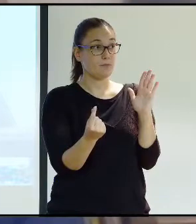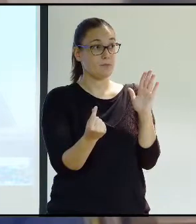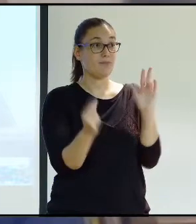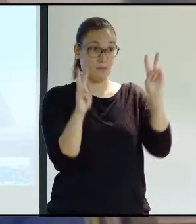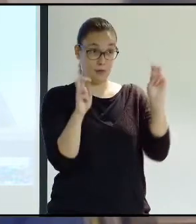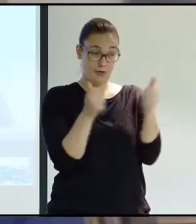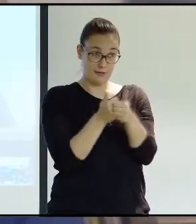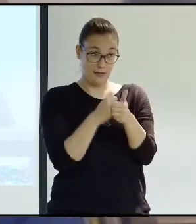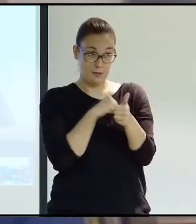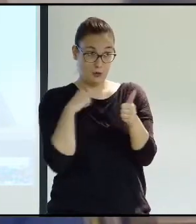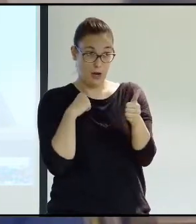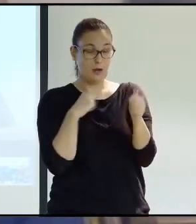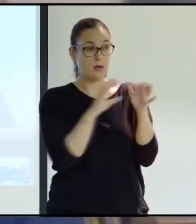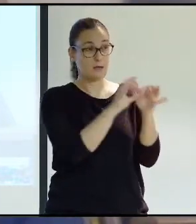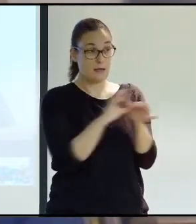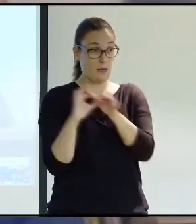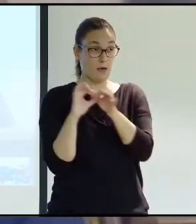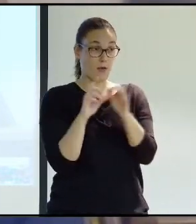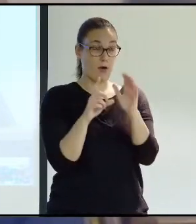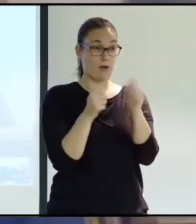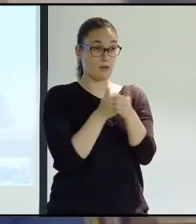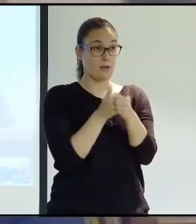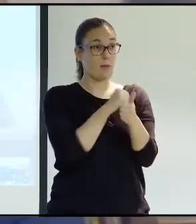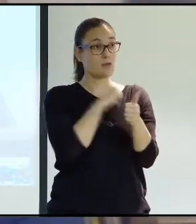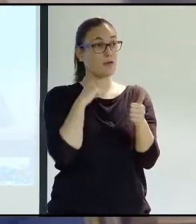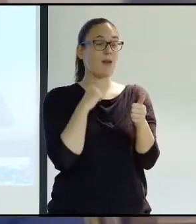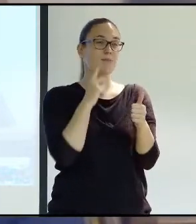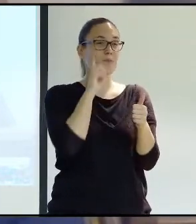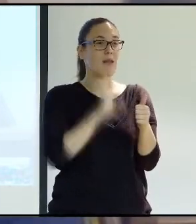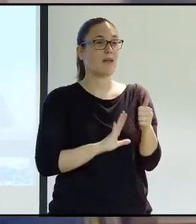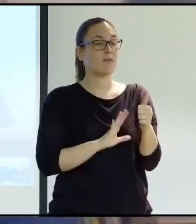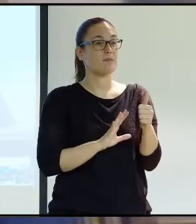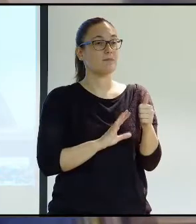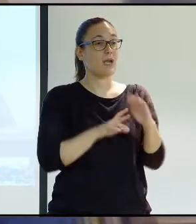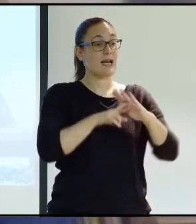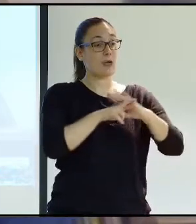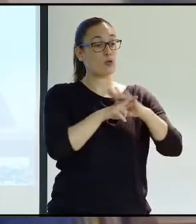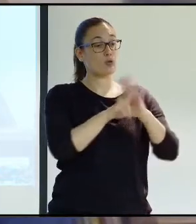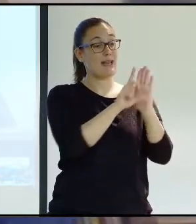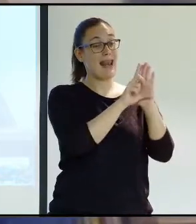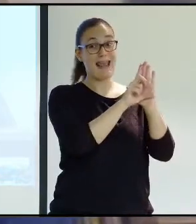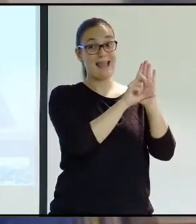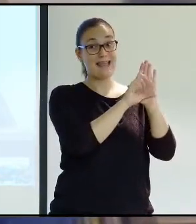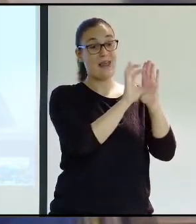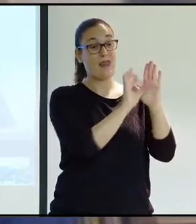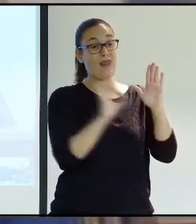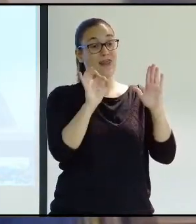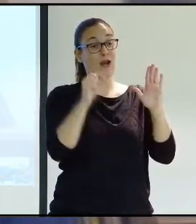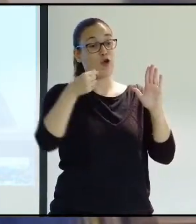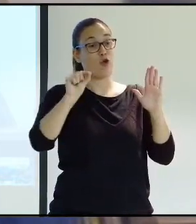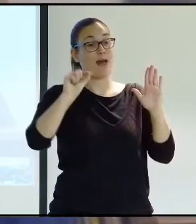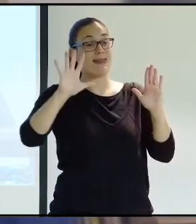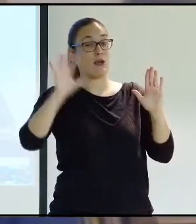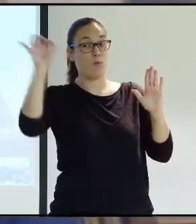well, the upshot in terms of personal assistance is that since 0.5% of the